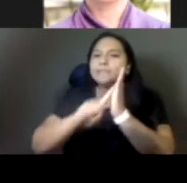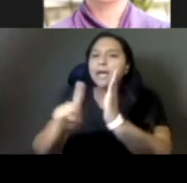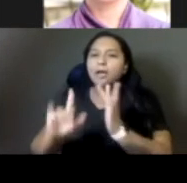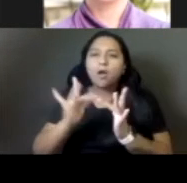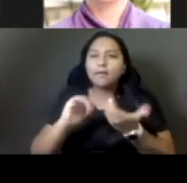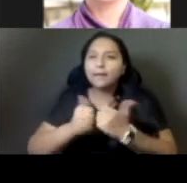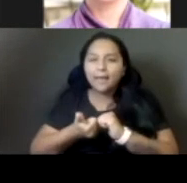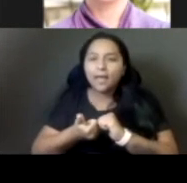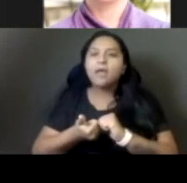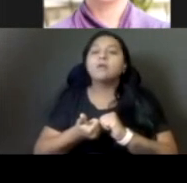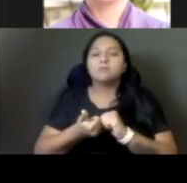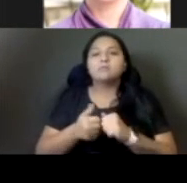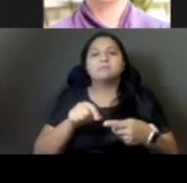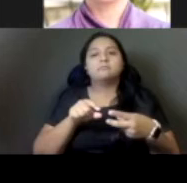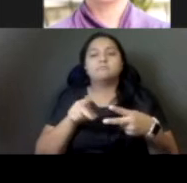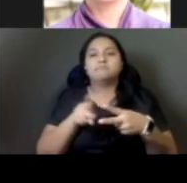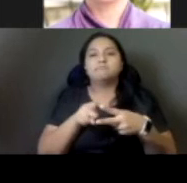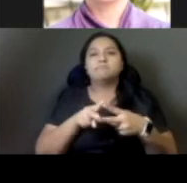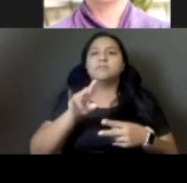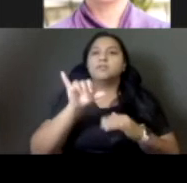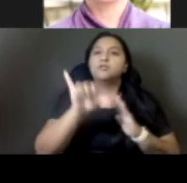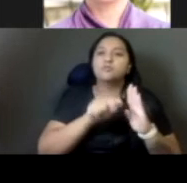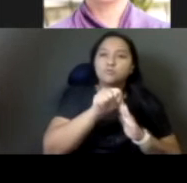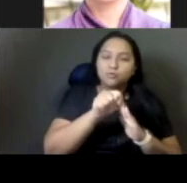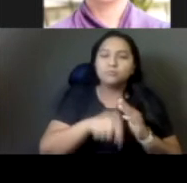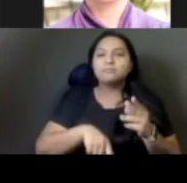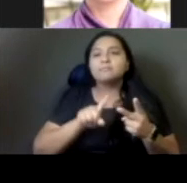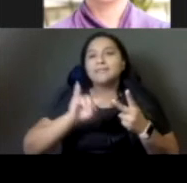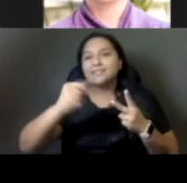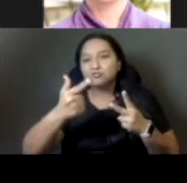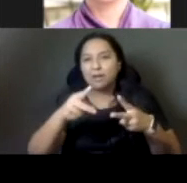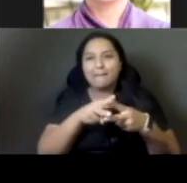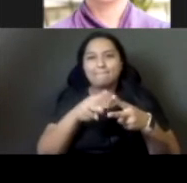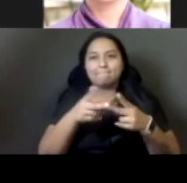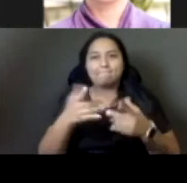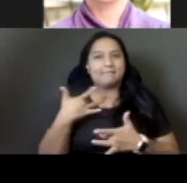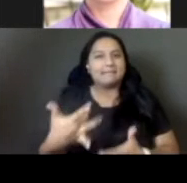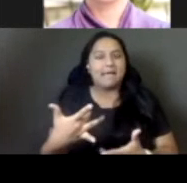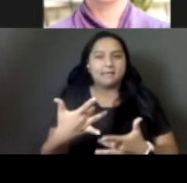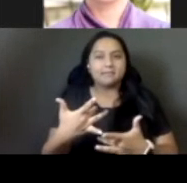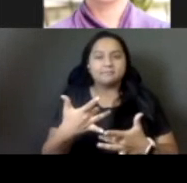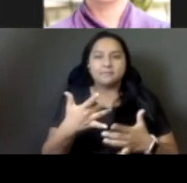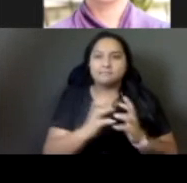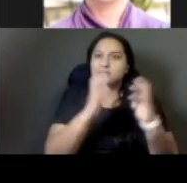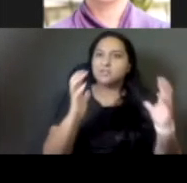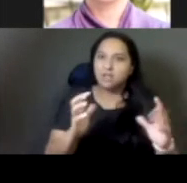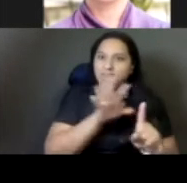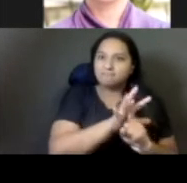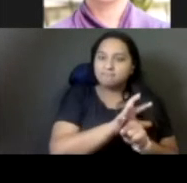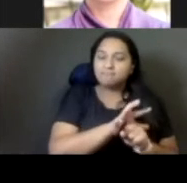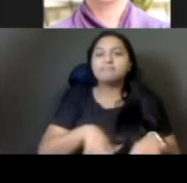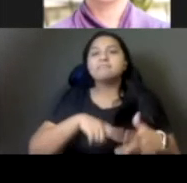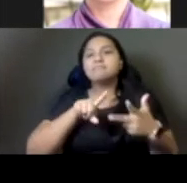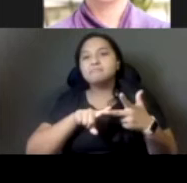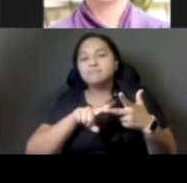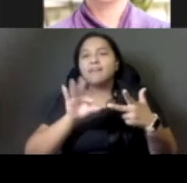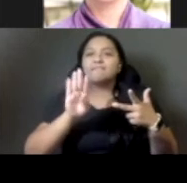were by far the number one categories. They're kind of the first category of things. Second category is Facebook to Reddit, as you see. Um,